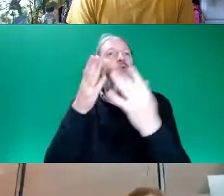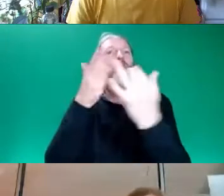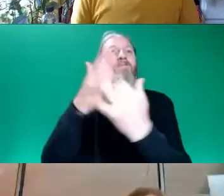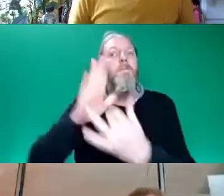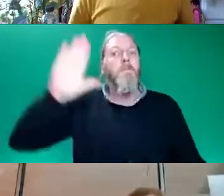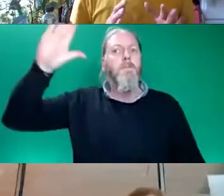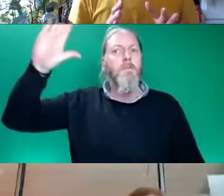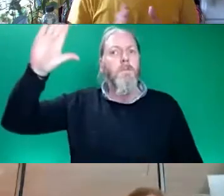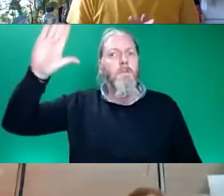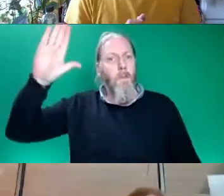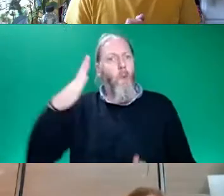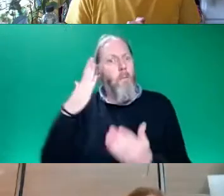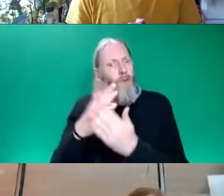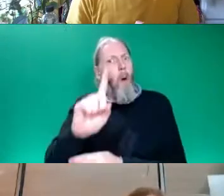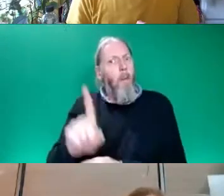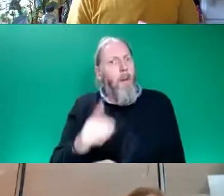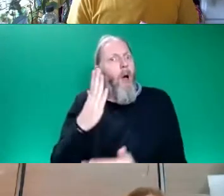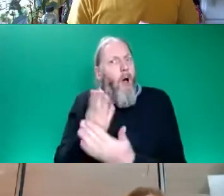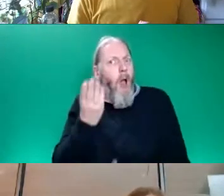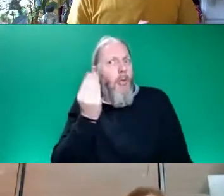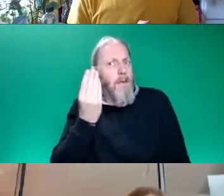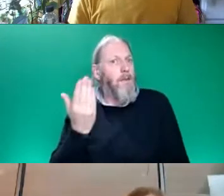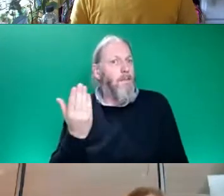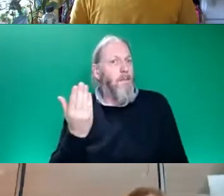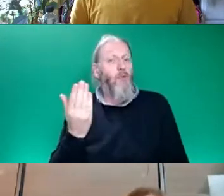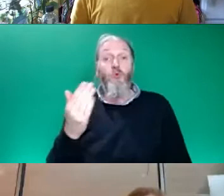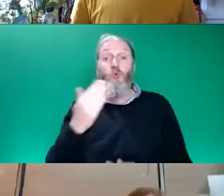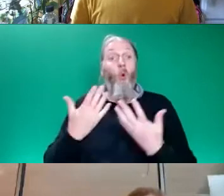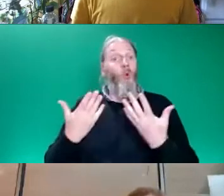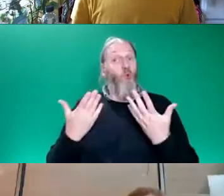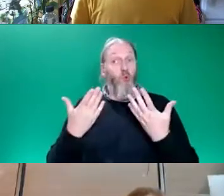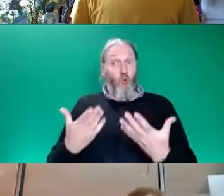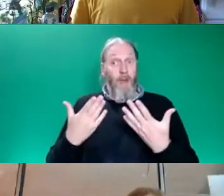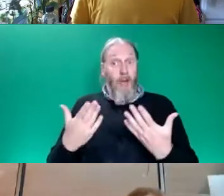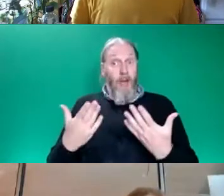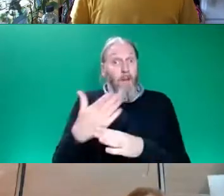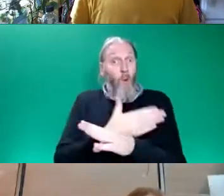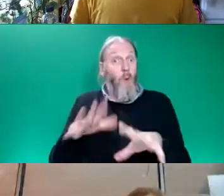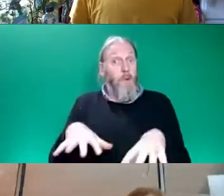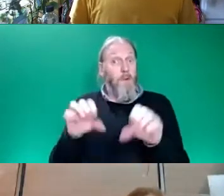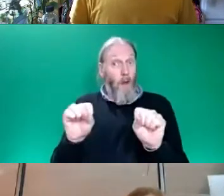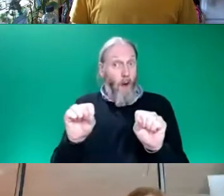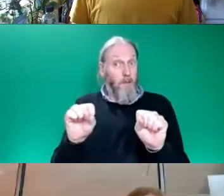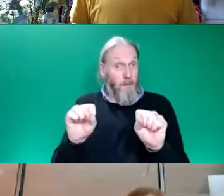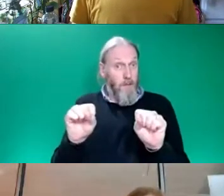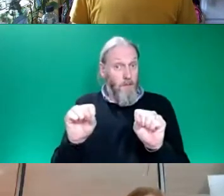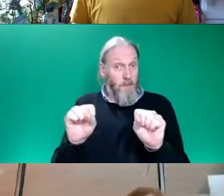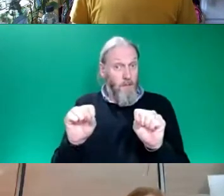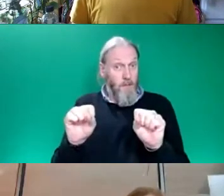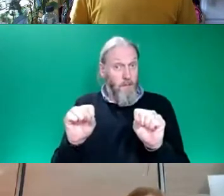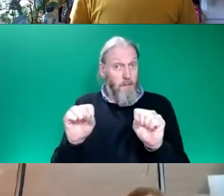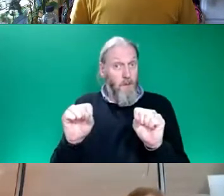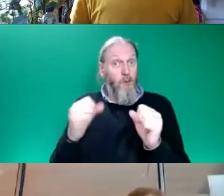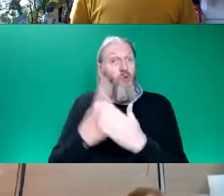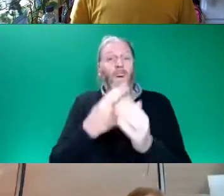So before we get on to the main part of today's event a few more quick things from me to